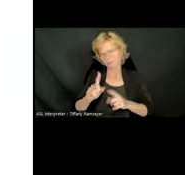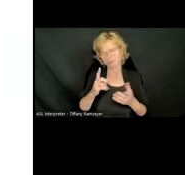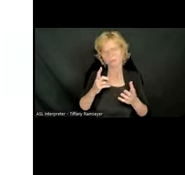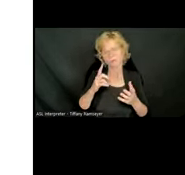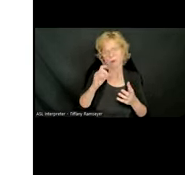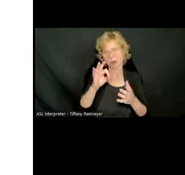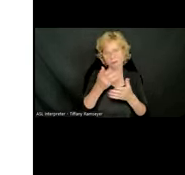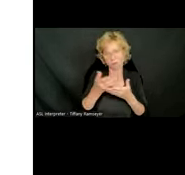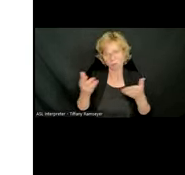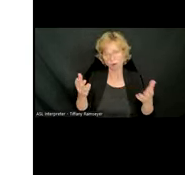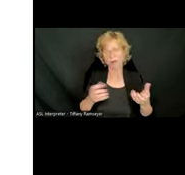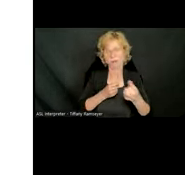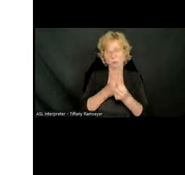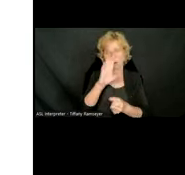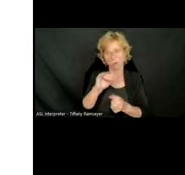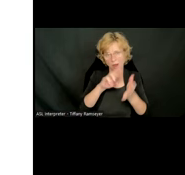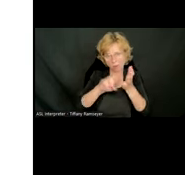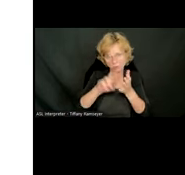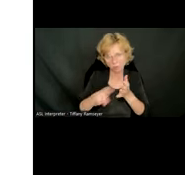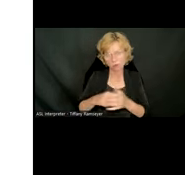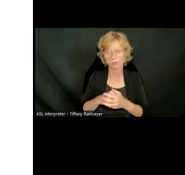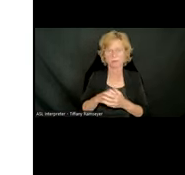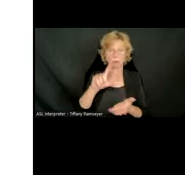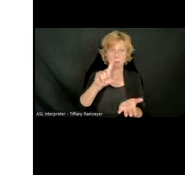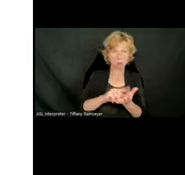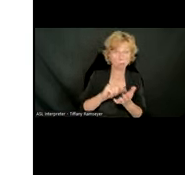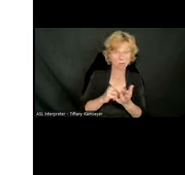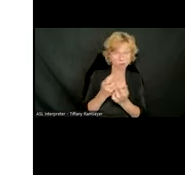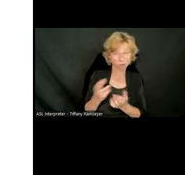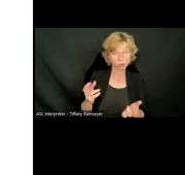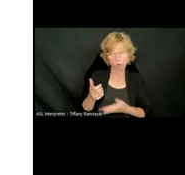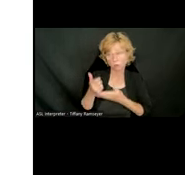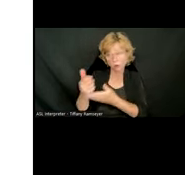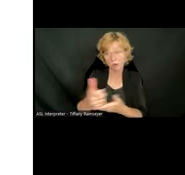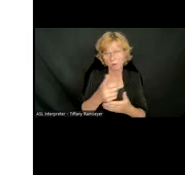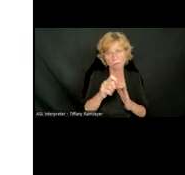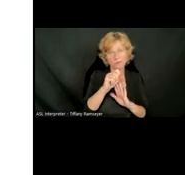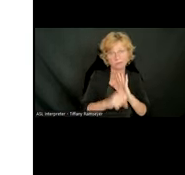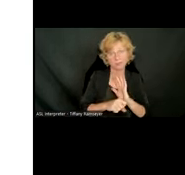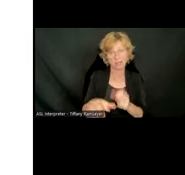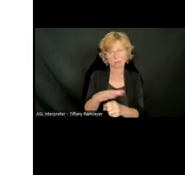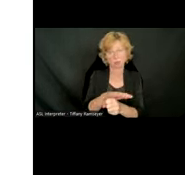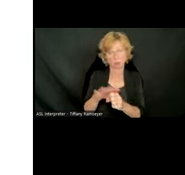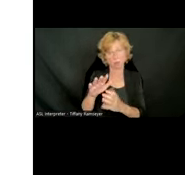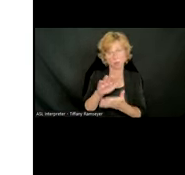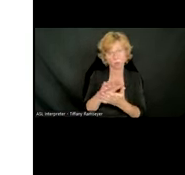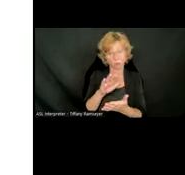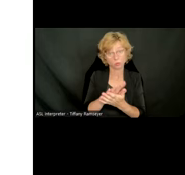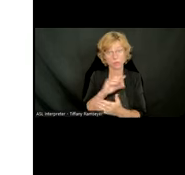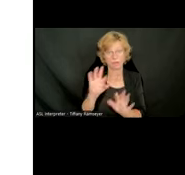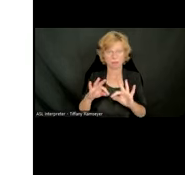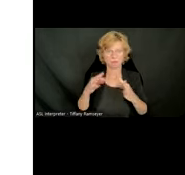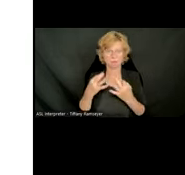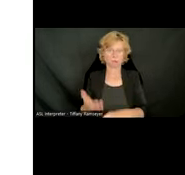publications, and resources to assist states, local school district personnel, and families to improve